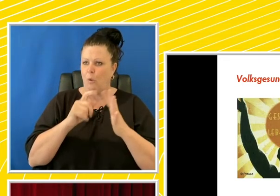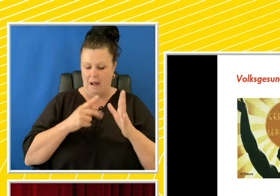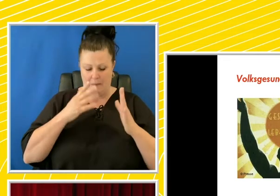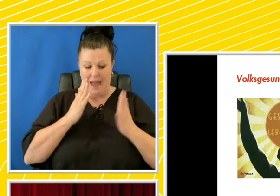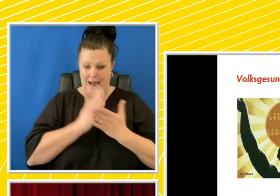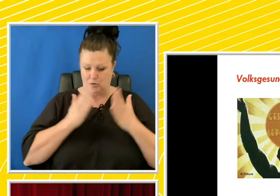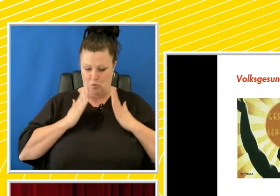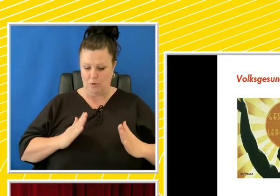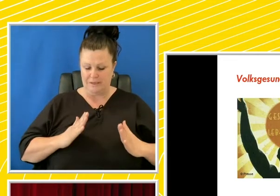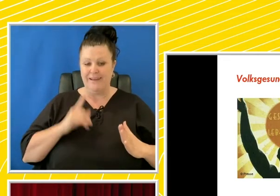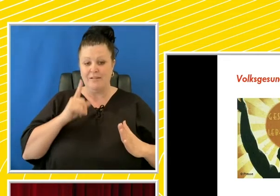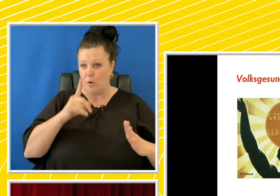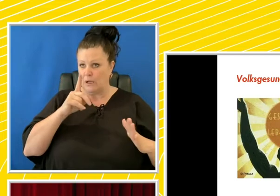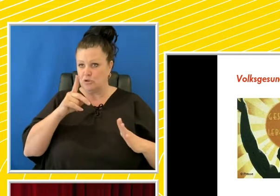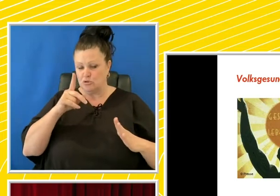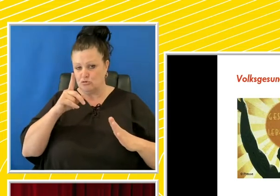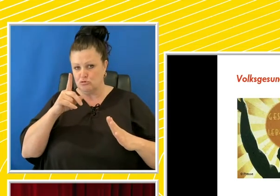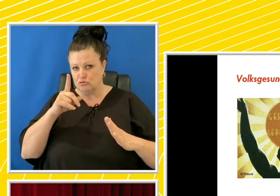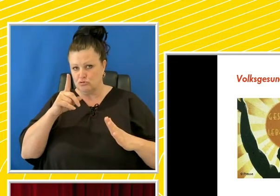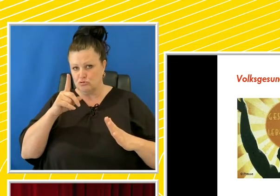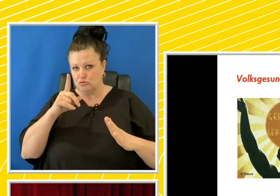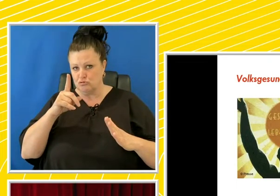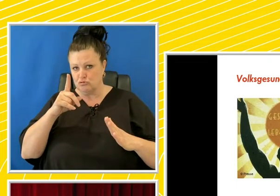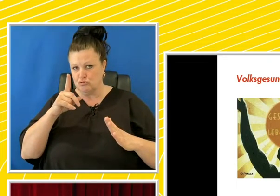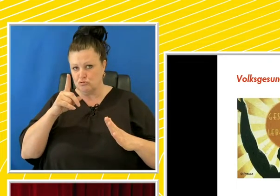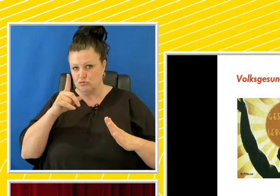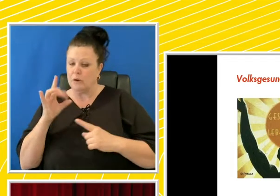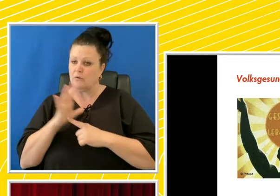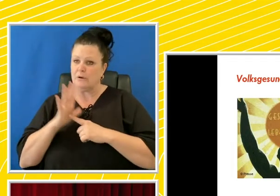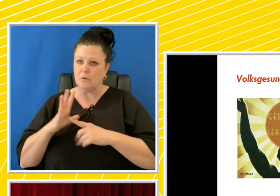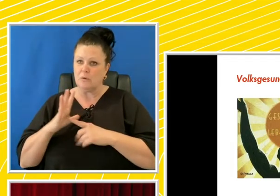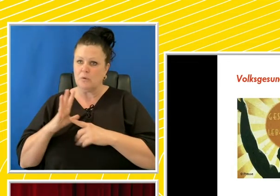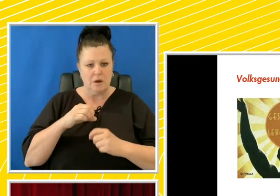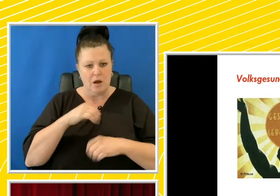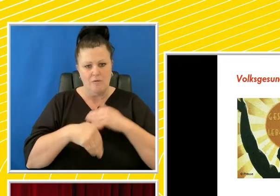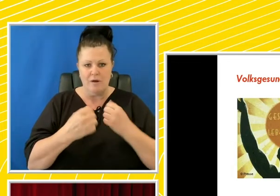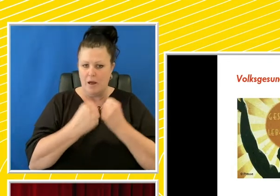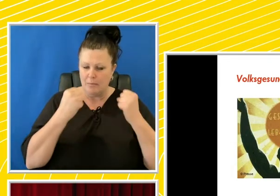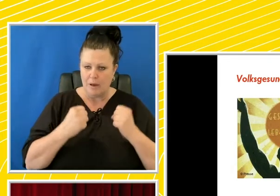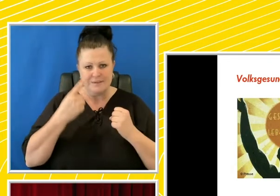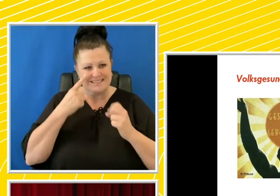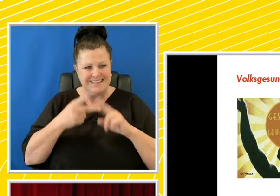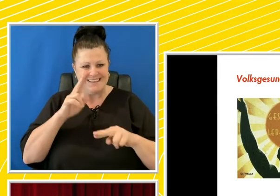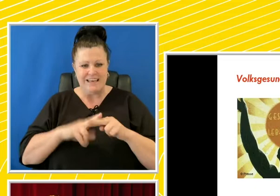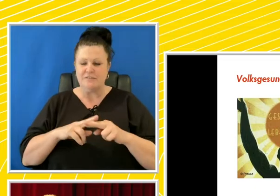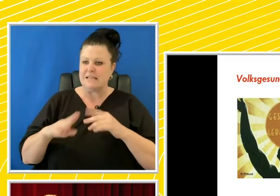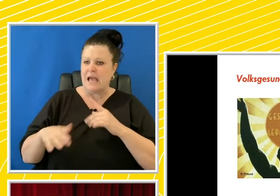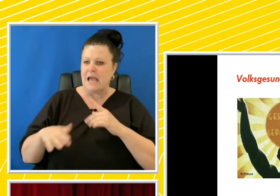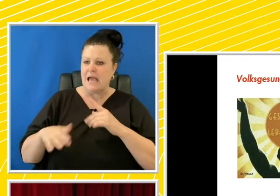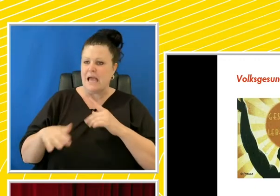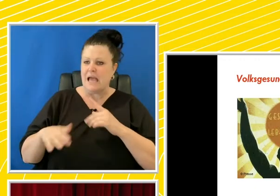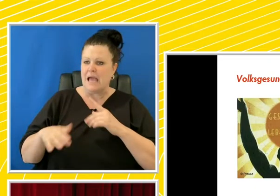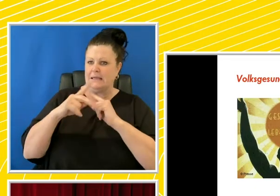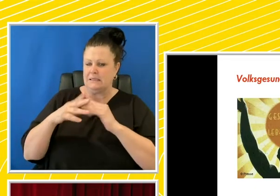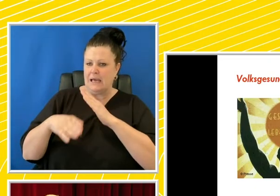the German people was critical to its economic and war-making power and saw the implementation of public health initiatives such as anti-tobacco advertising, healthy diets, and